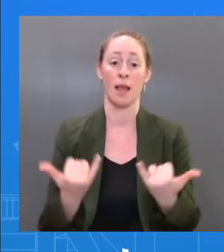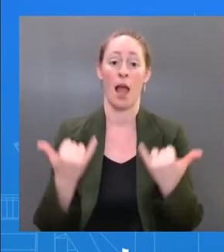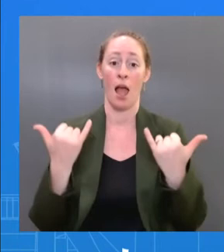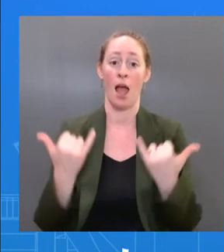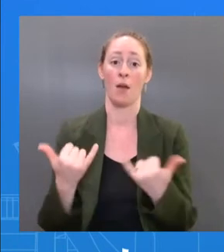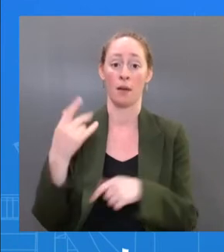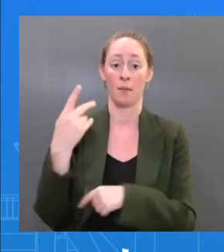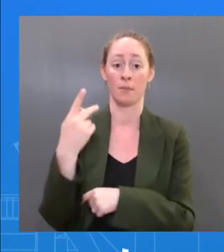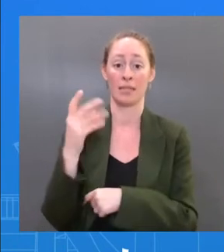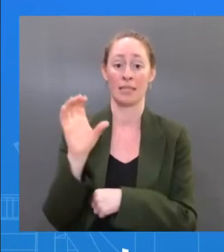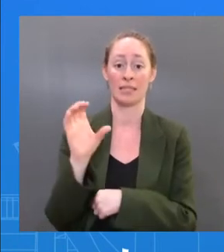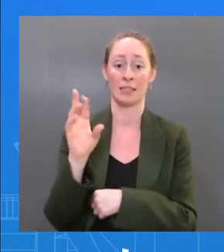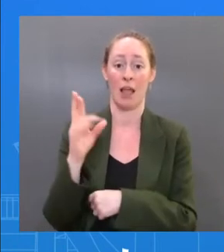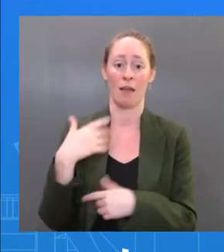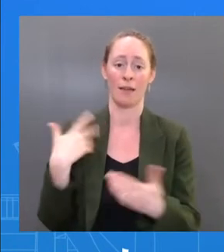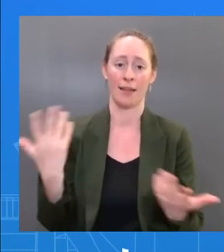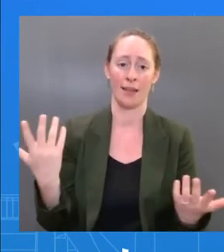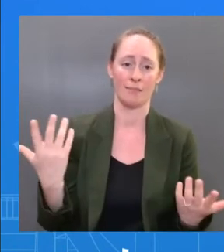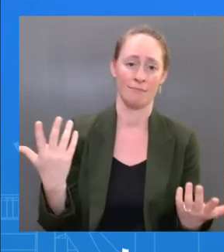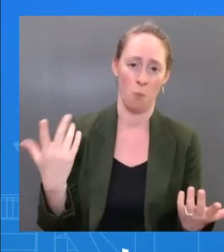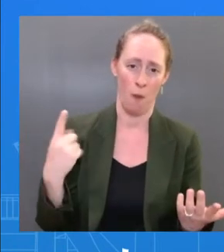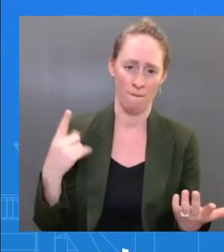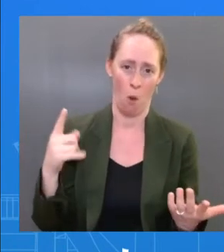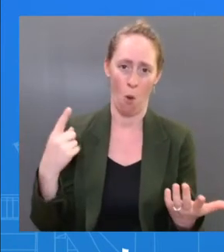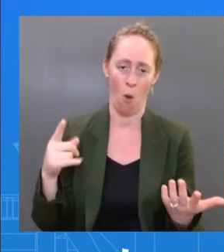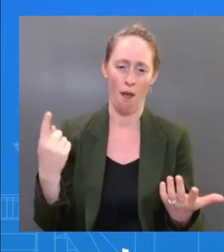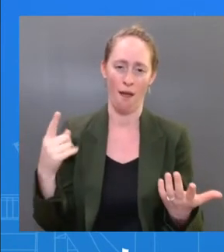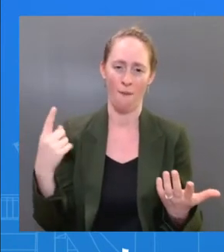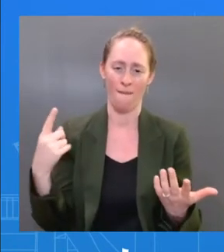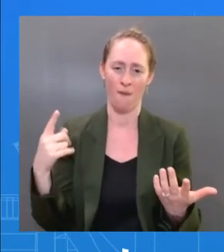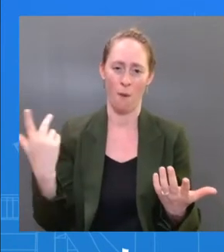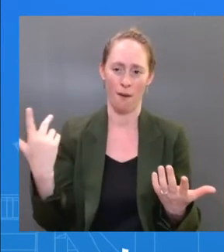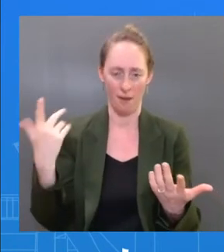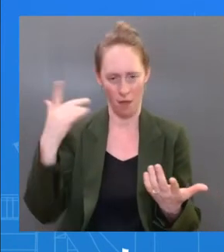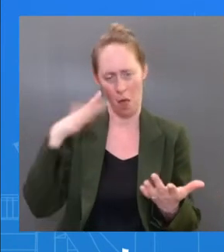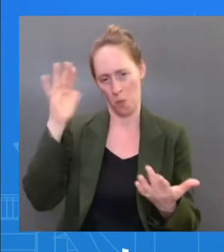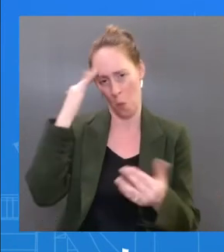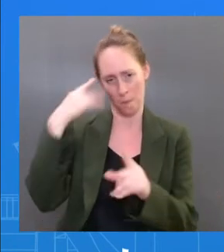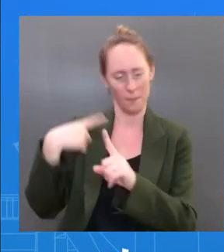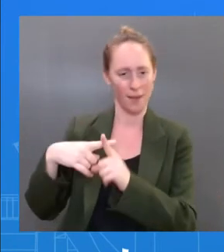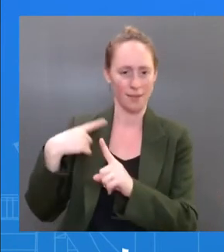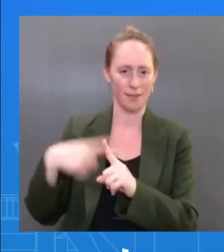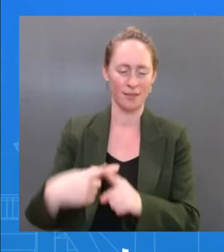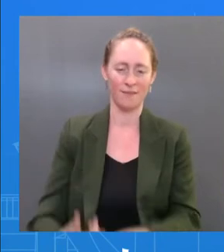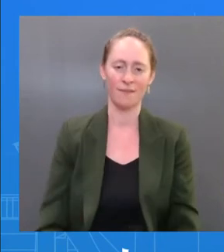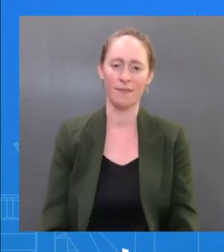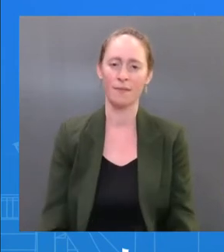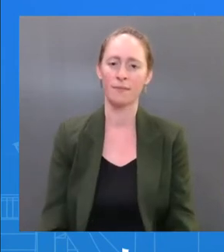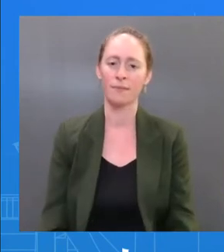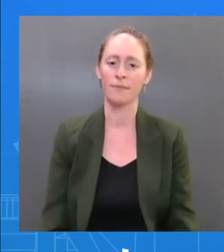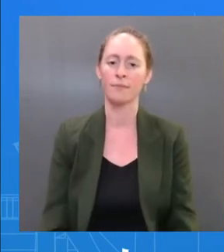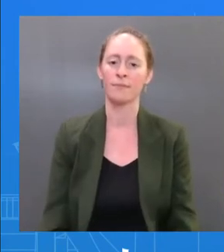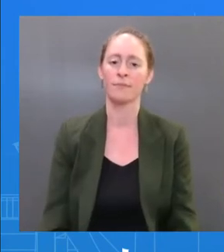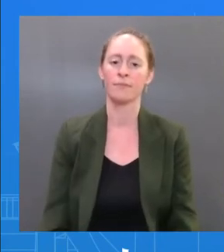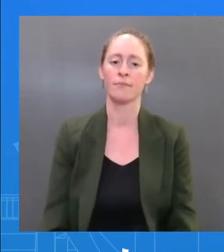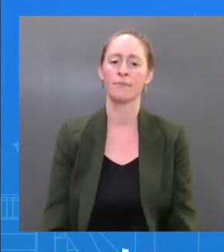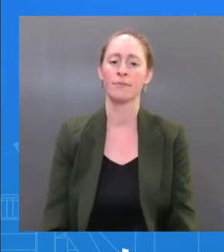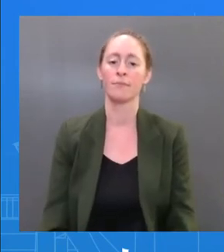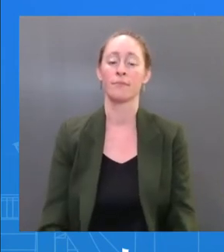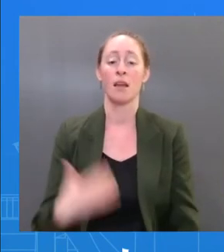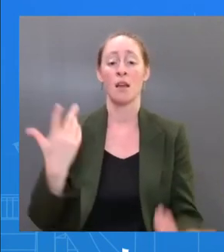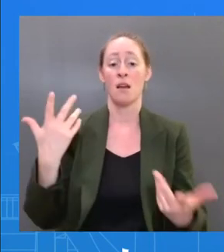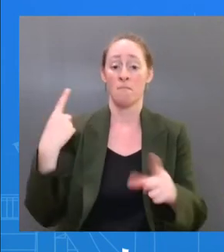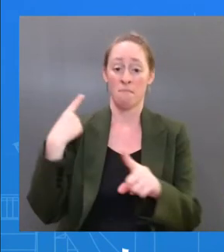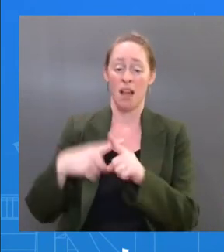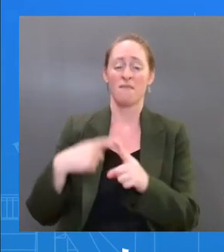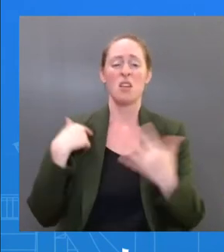I don't actually know what his testing cadence is going to be. Again, CDC does not recommend any testing for the first five days. He will obviously be positive for some period of time. He will